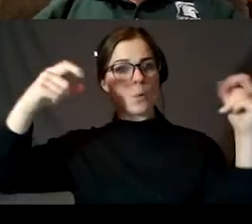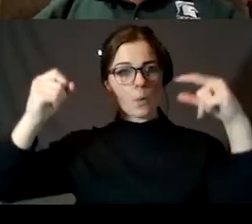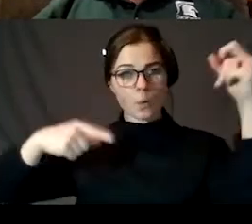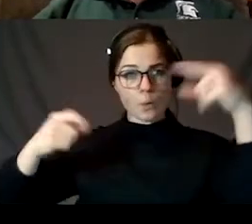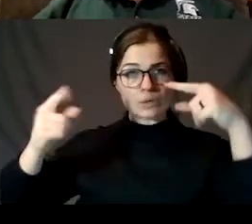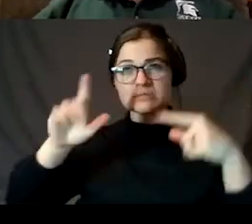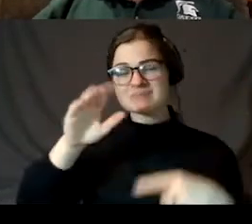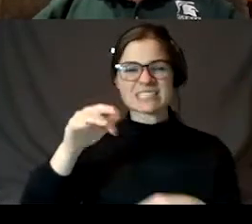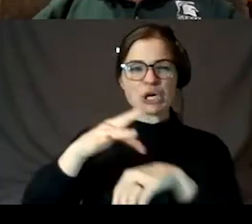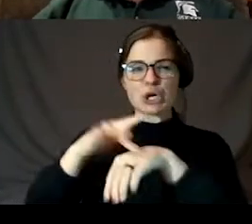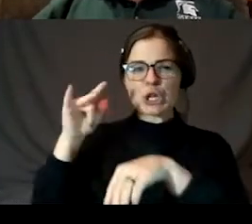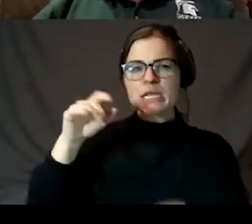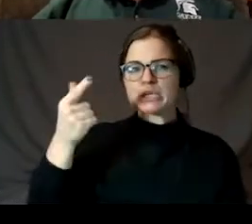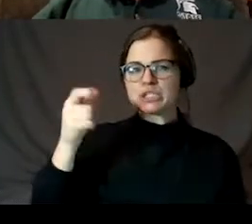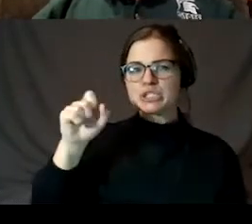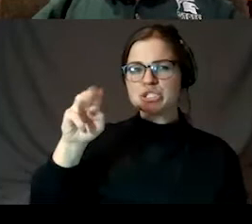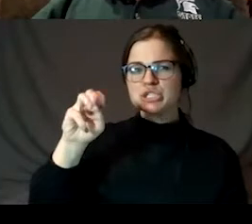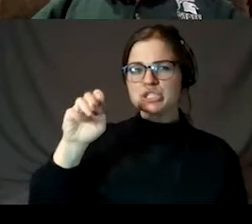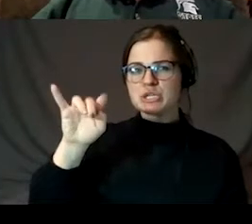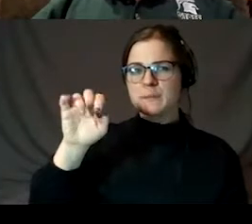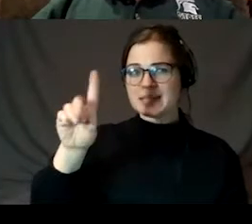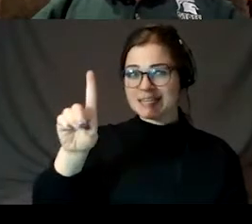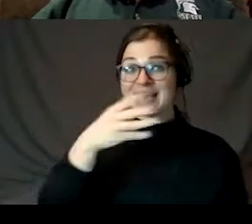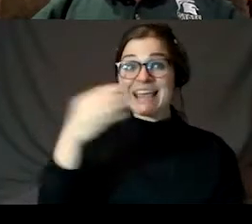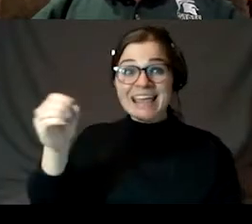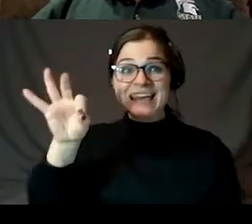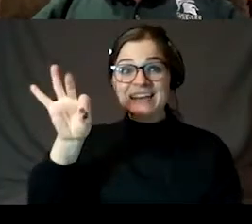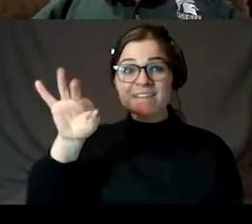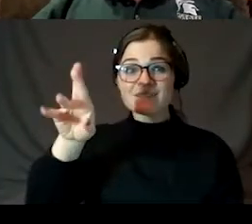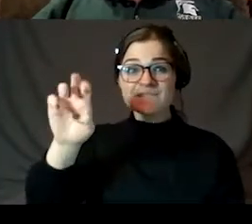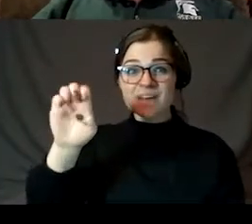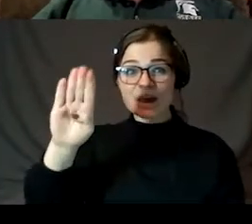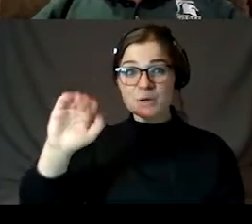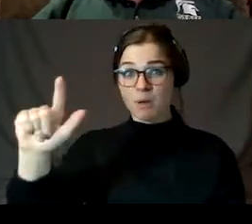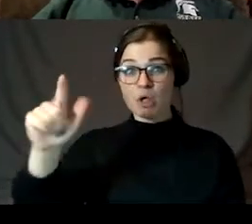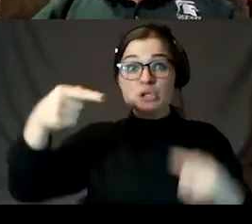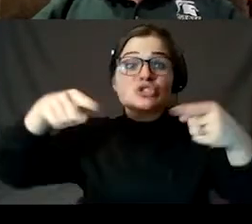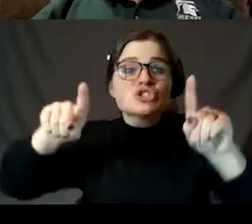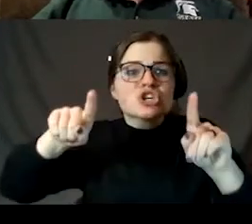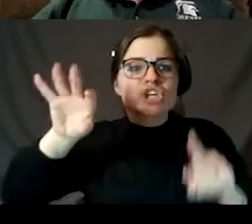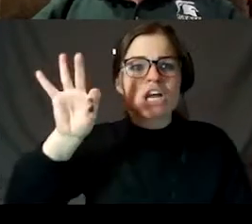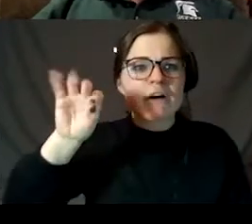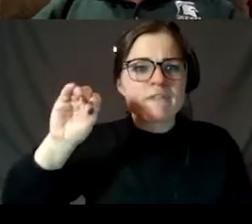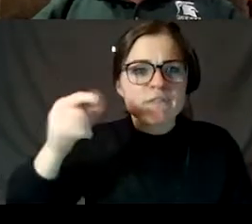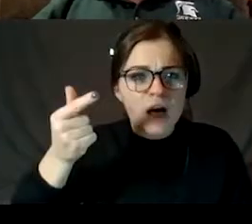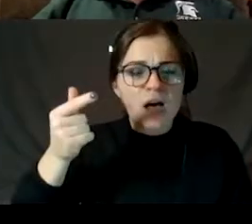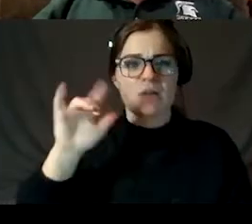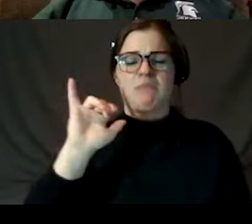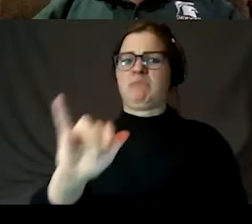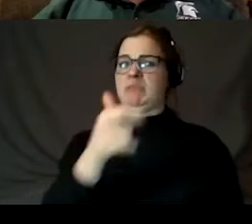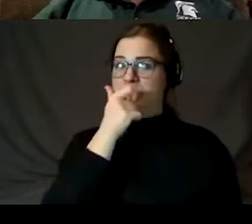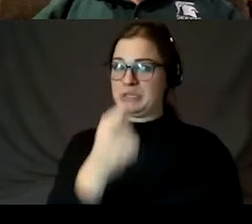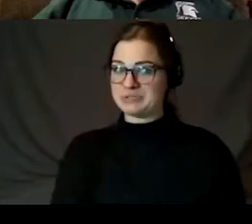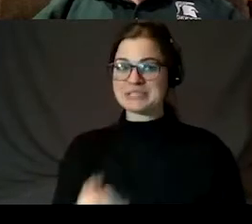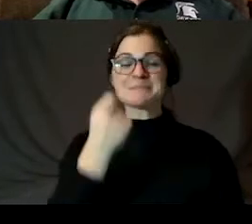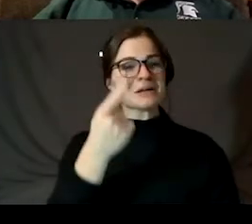Geminids and a fireball, while we were in a fog. So that was a very interesting experience, but it's always good to get out and